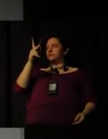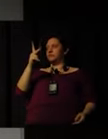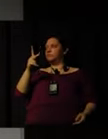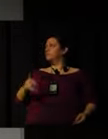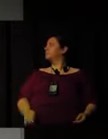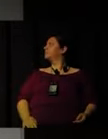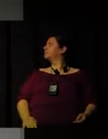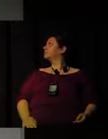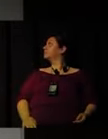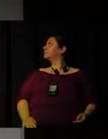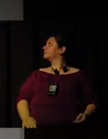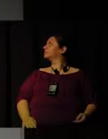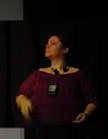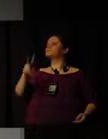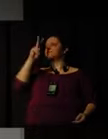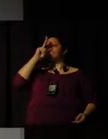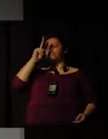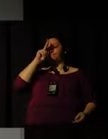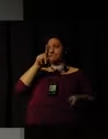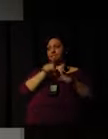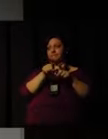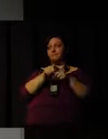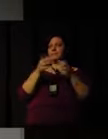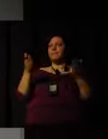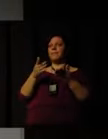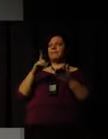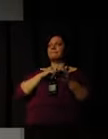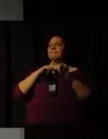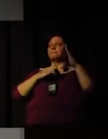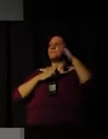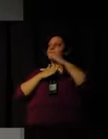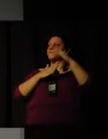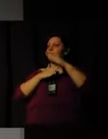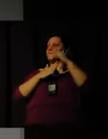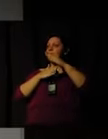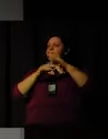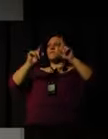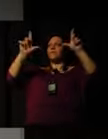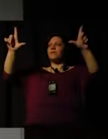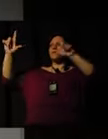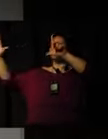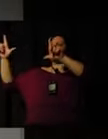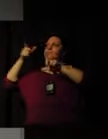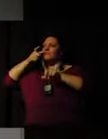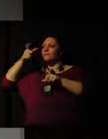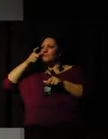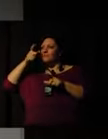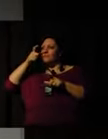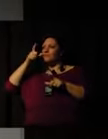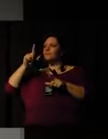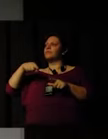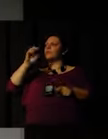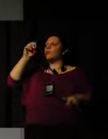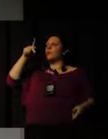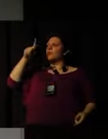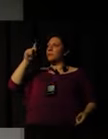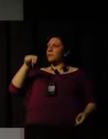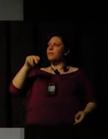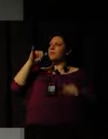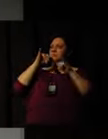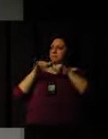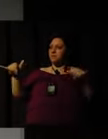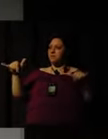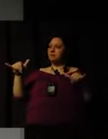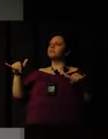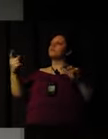and the moderator Elizabeth Pauliello. We remind you that we will have an interval